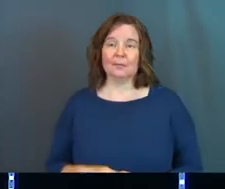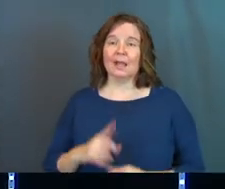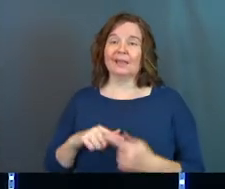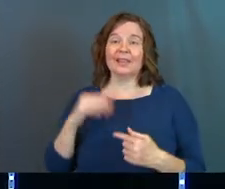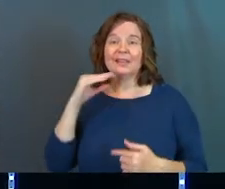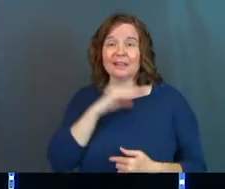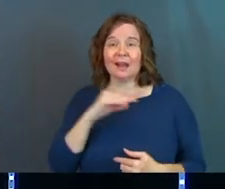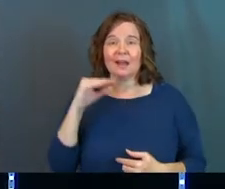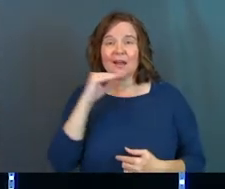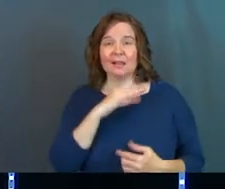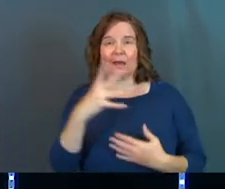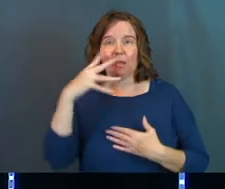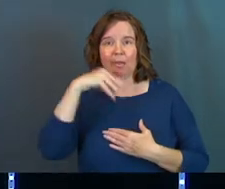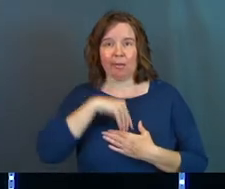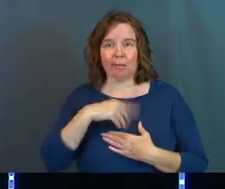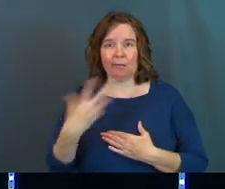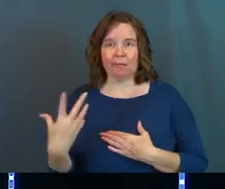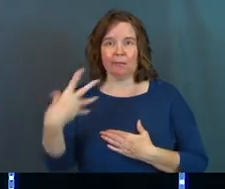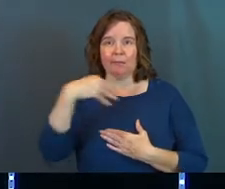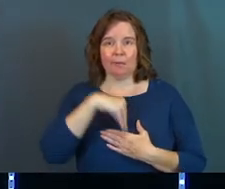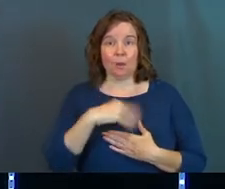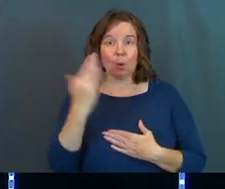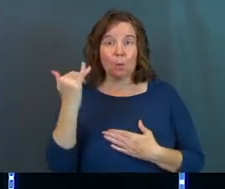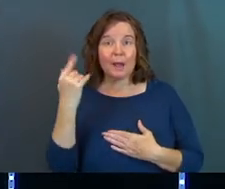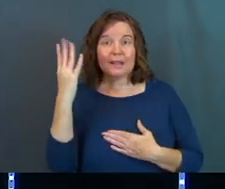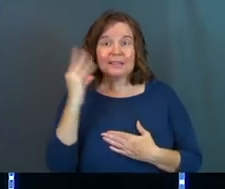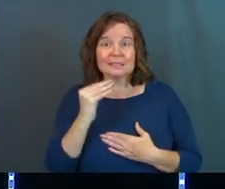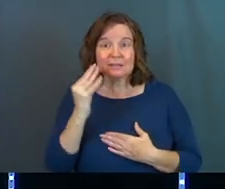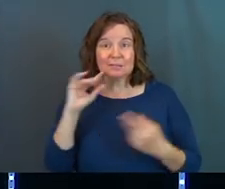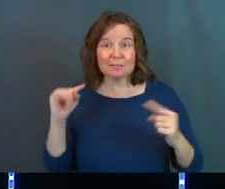And these lies creep in because of the pain that we experience.